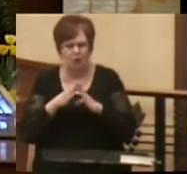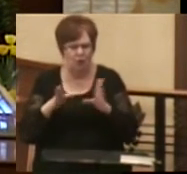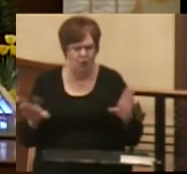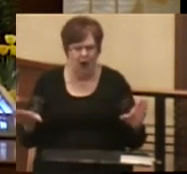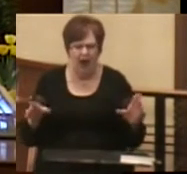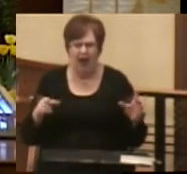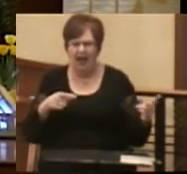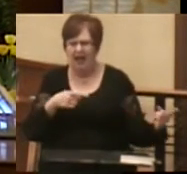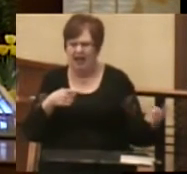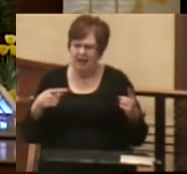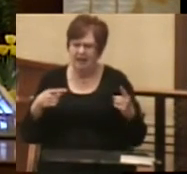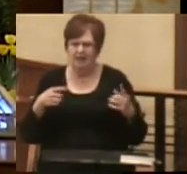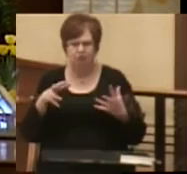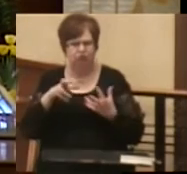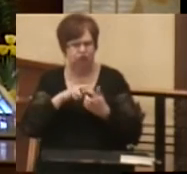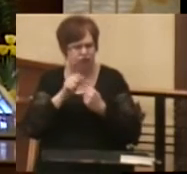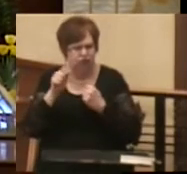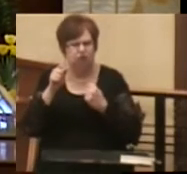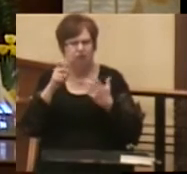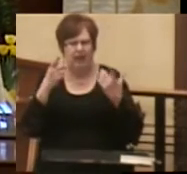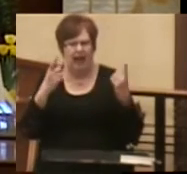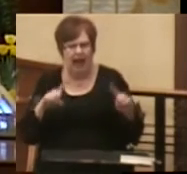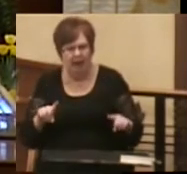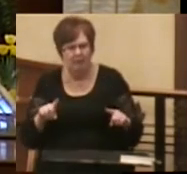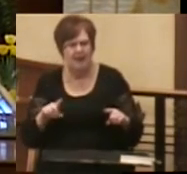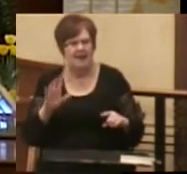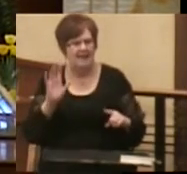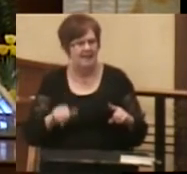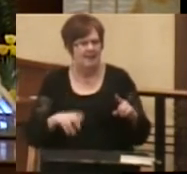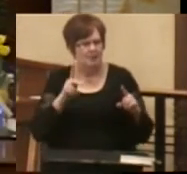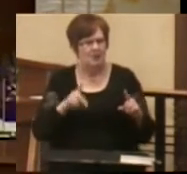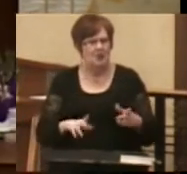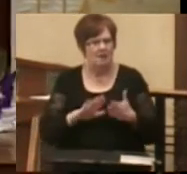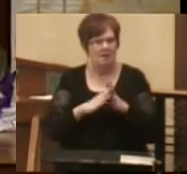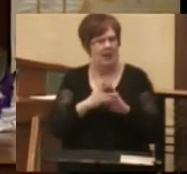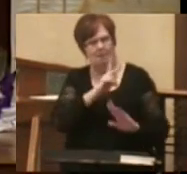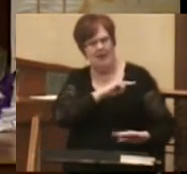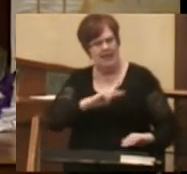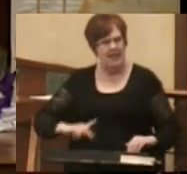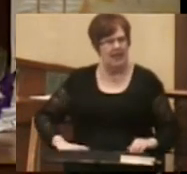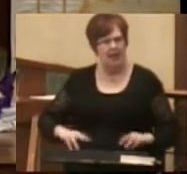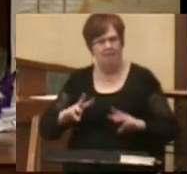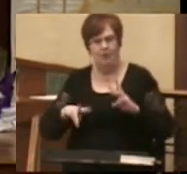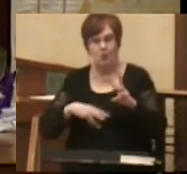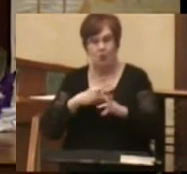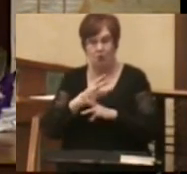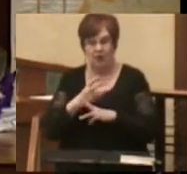not be an immediate Nobel Peace Prize and a clamor for this person to become king of the world?